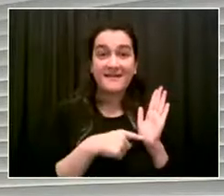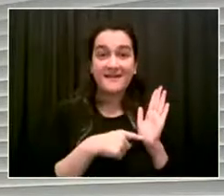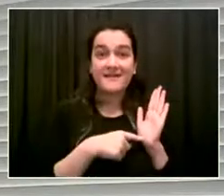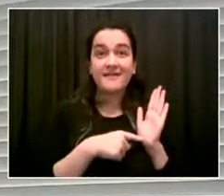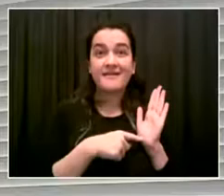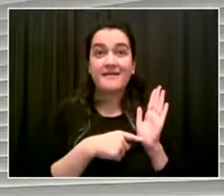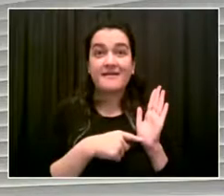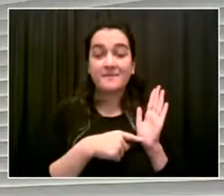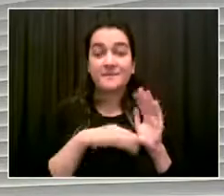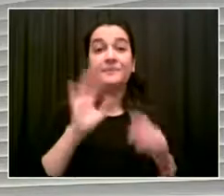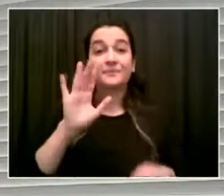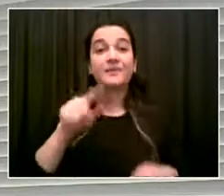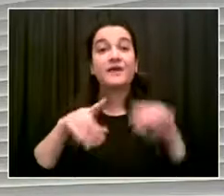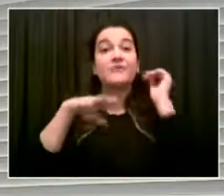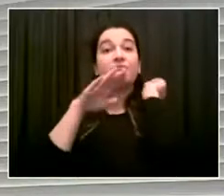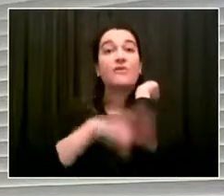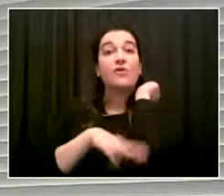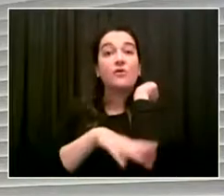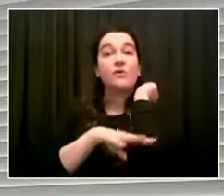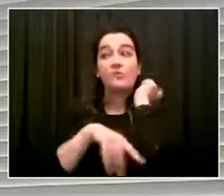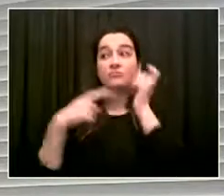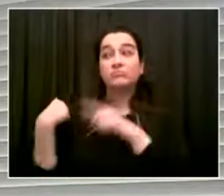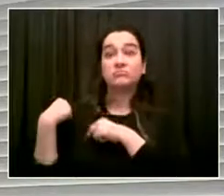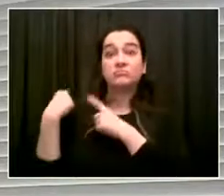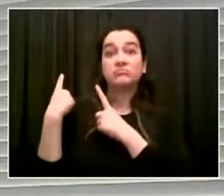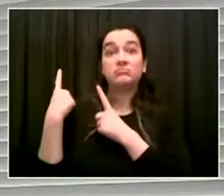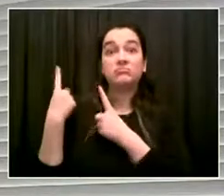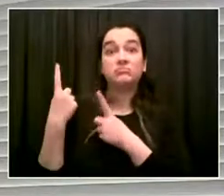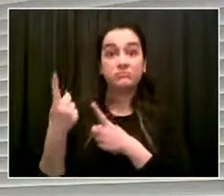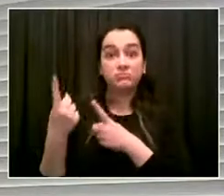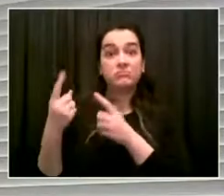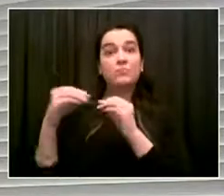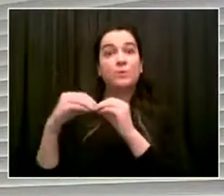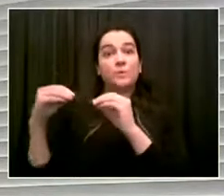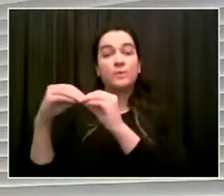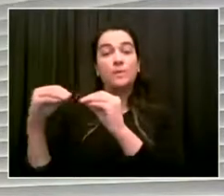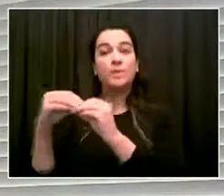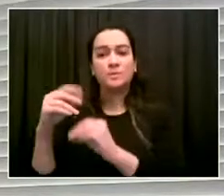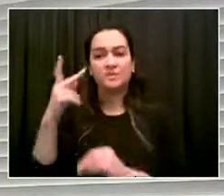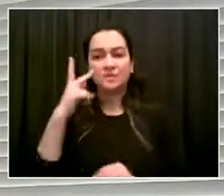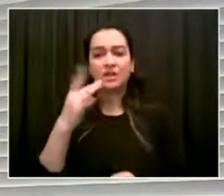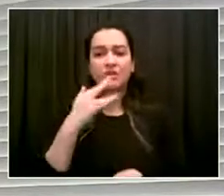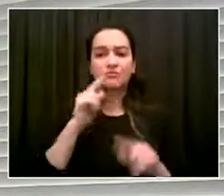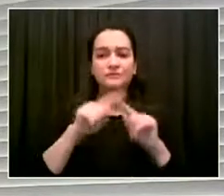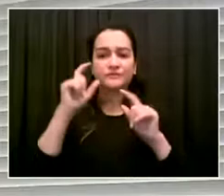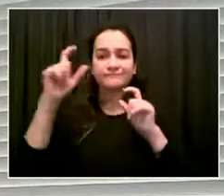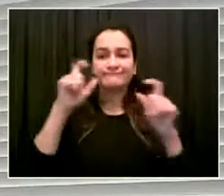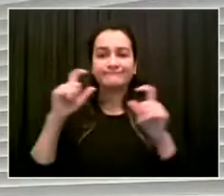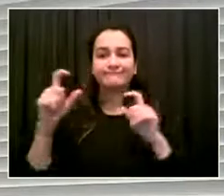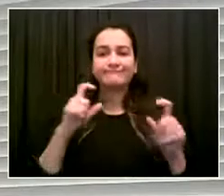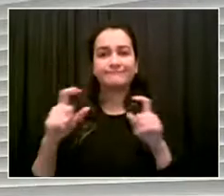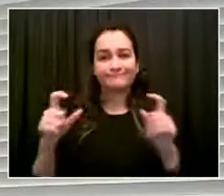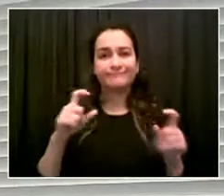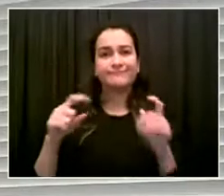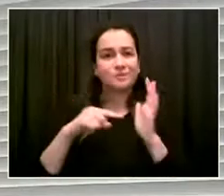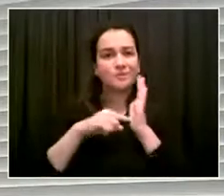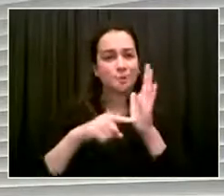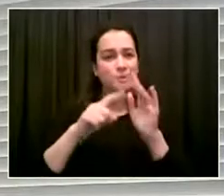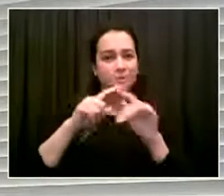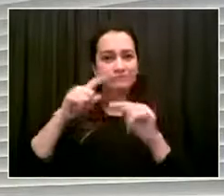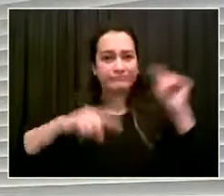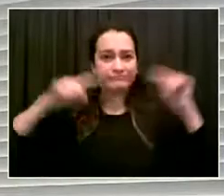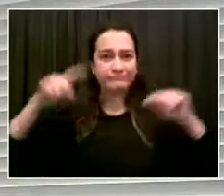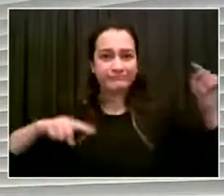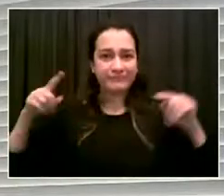you counted that half the school districts in New York City in about two fifths by population and land mass. Today's announcement turns its entire